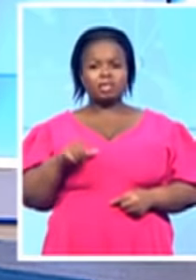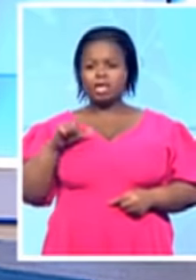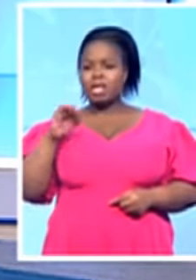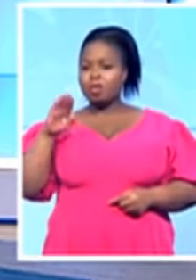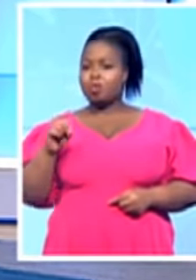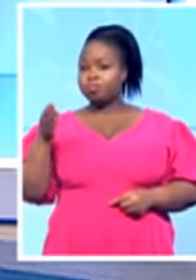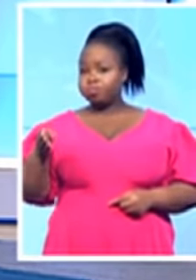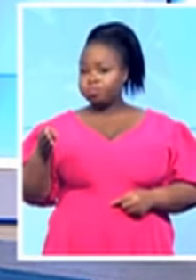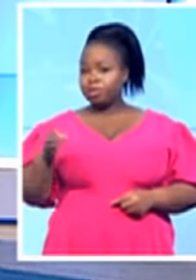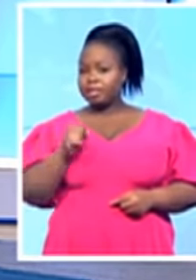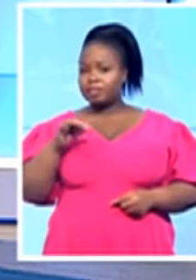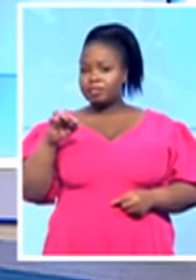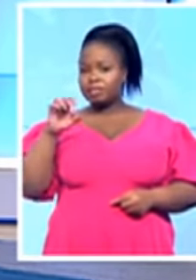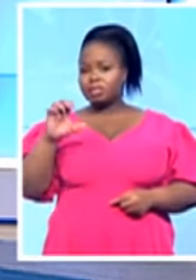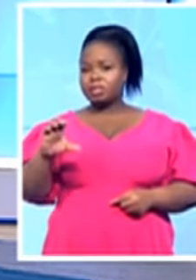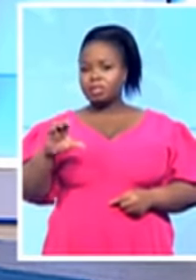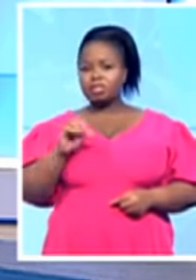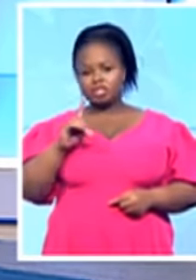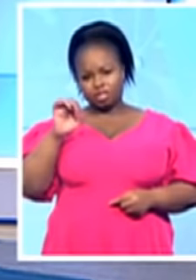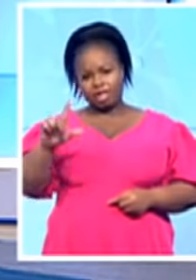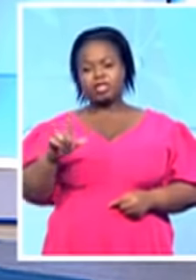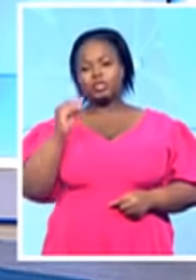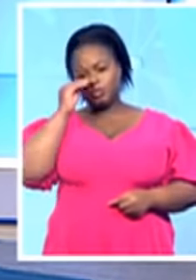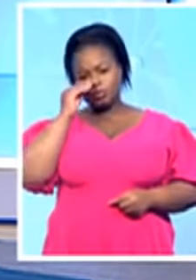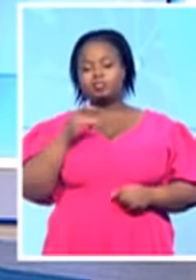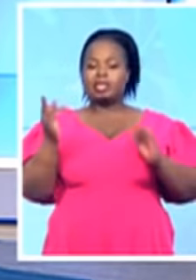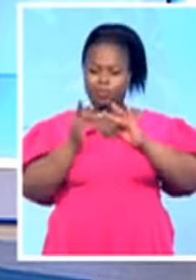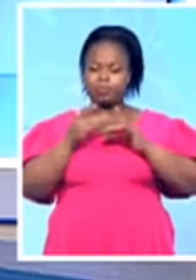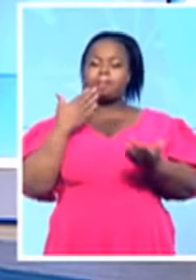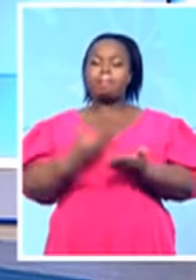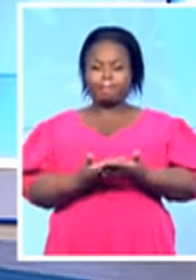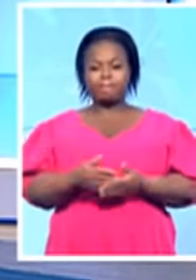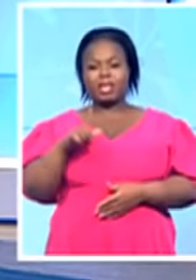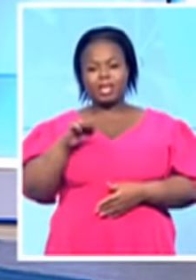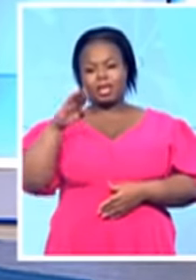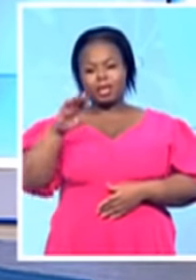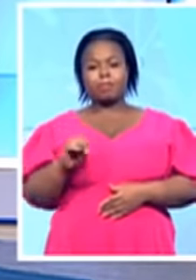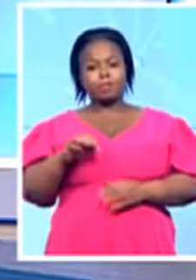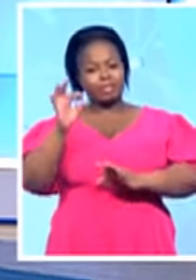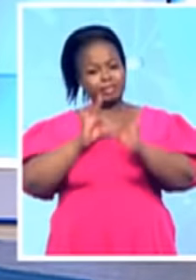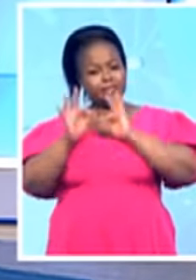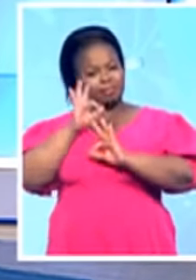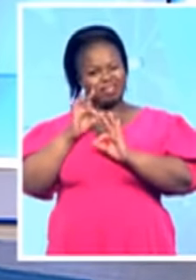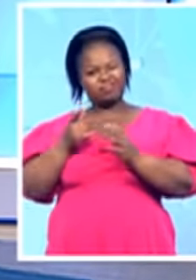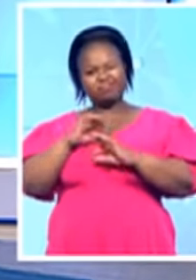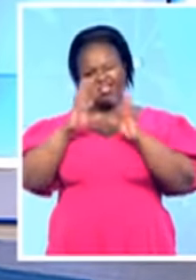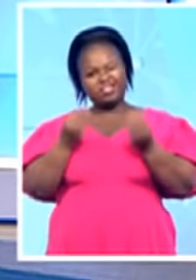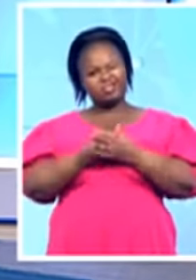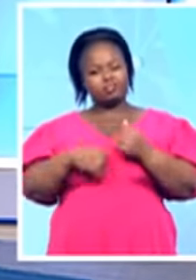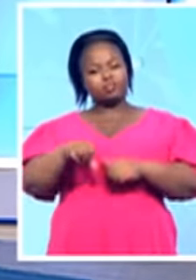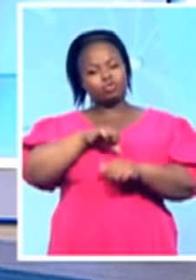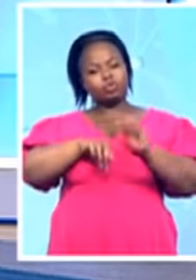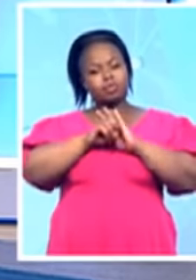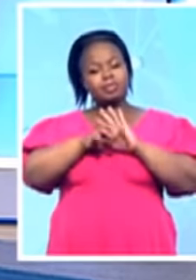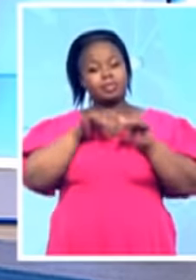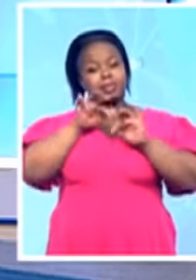News? Let's bring Lebo in to now and talk to him about what are people saying with regards to...